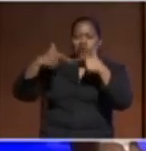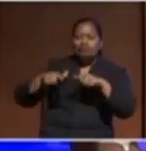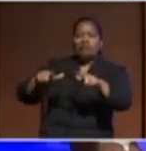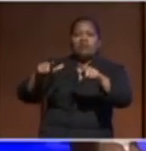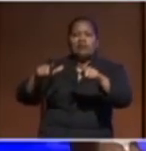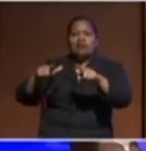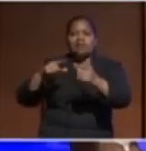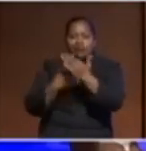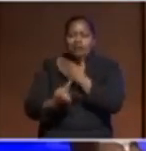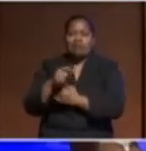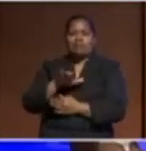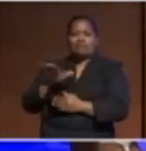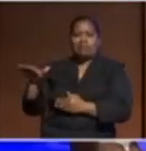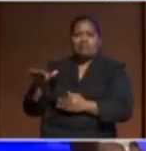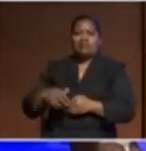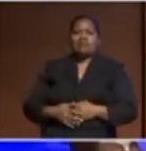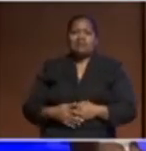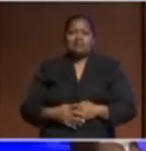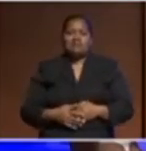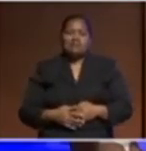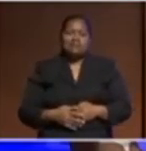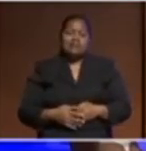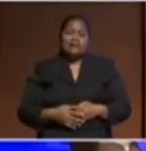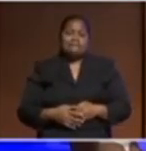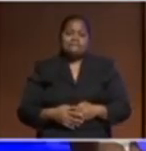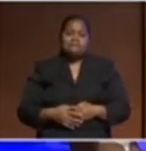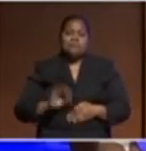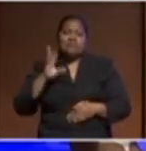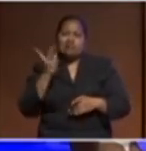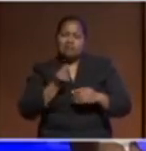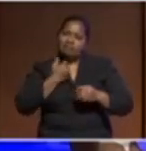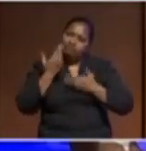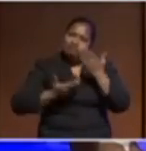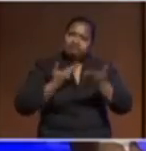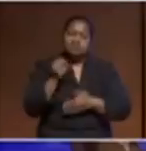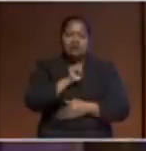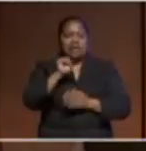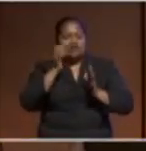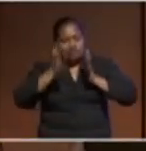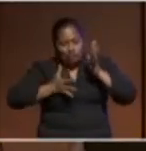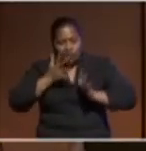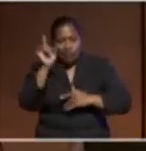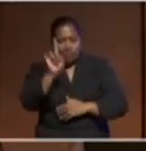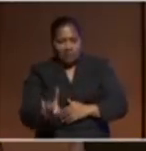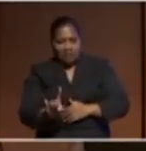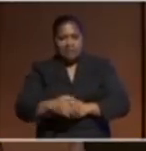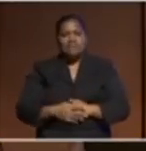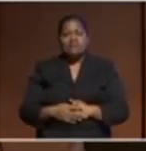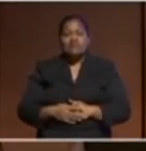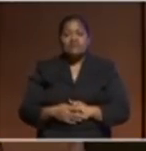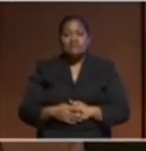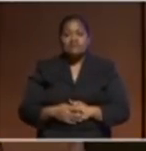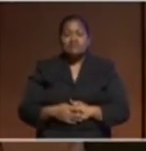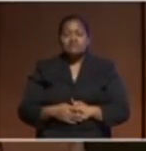and they reflected on that as they shared their stories today but in the context